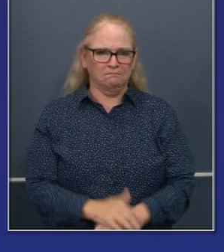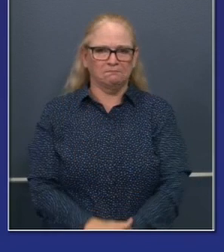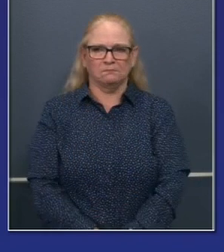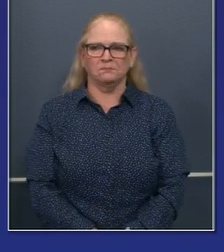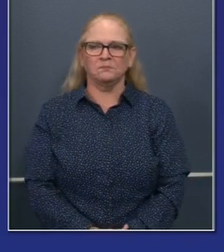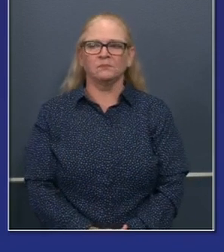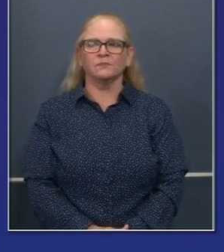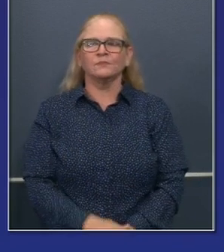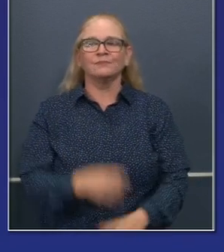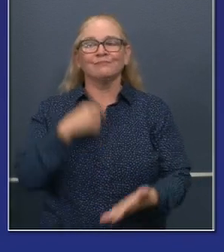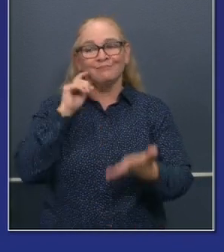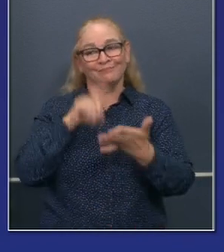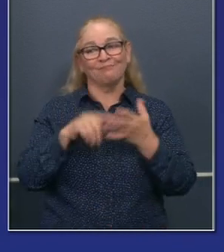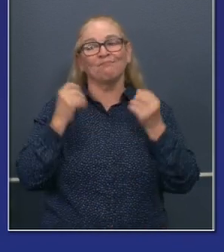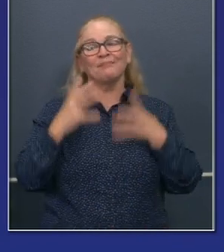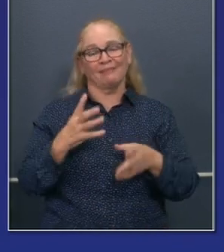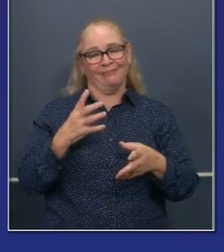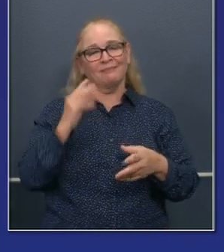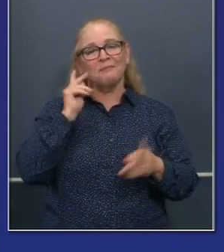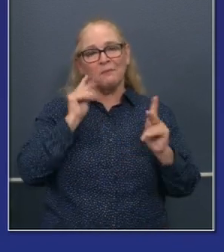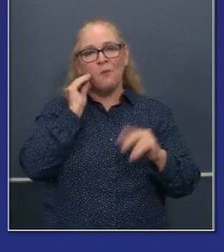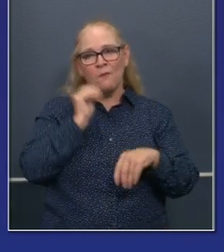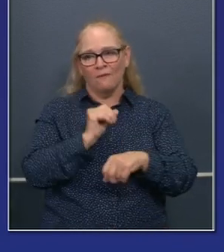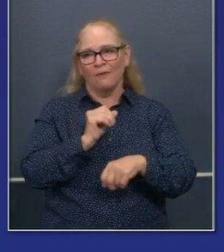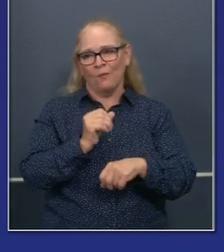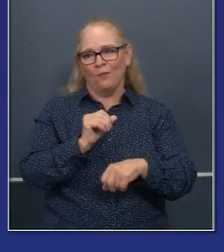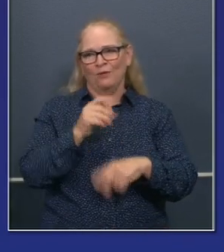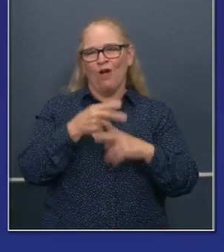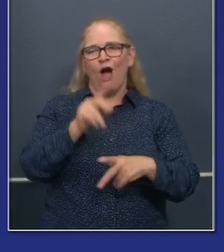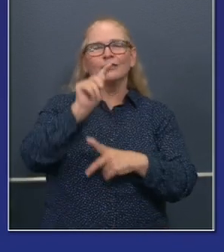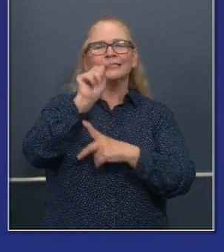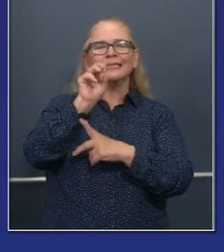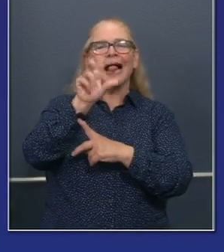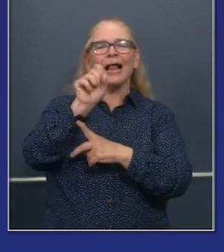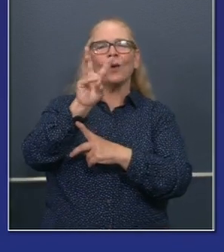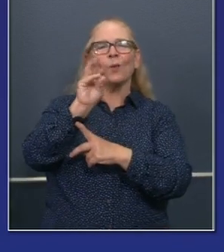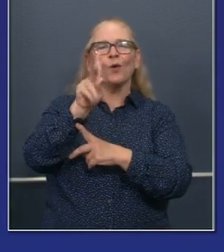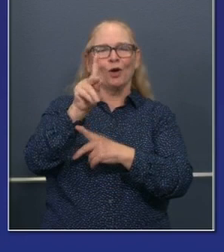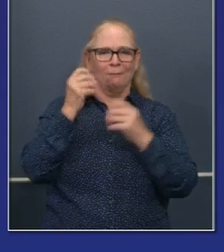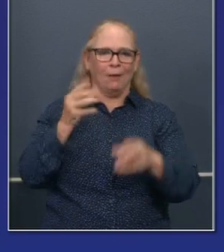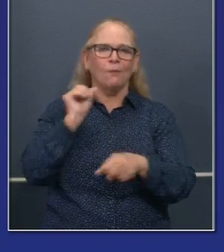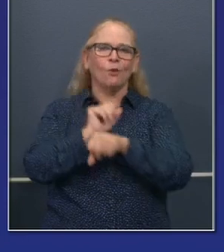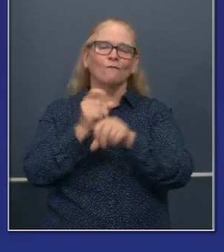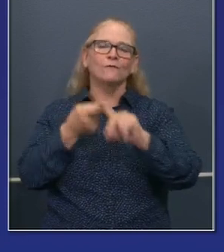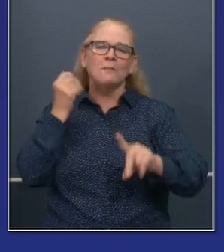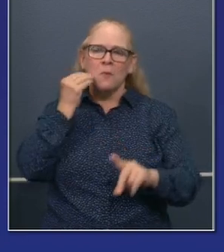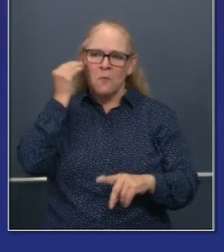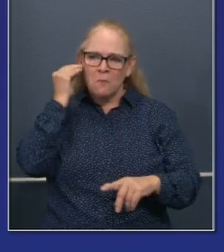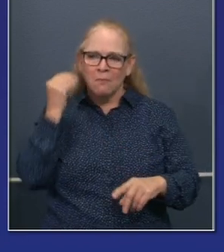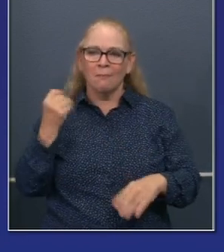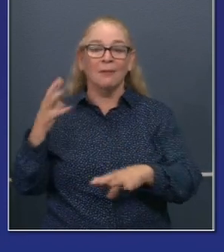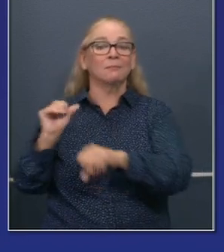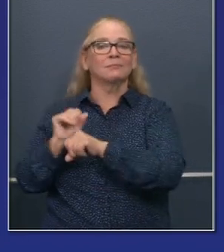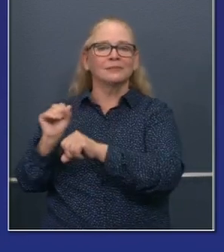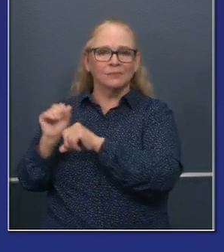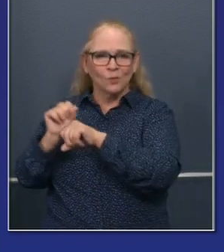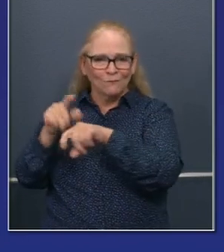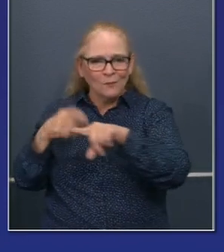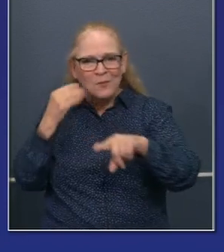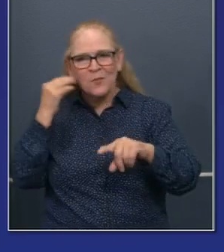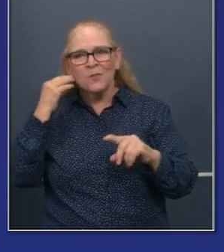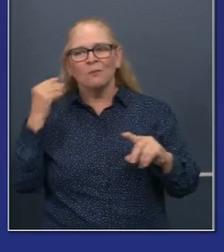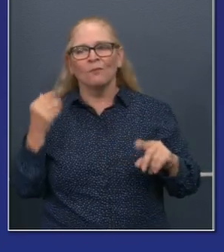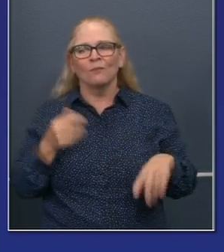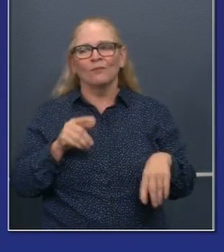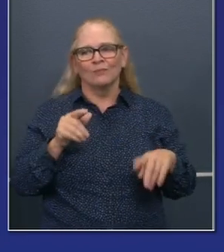Uh, what are the rules of engagement on telework for employees and employers? And so we're looking in that space as well. And I